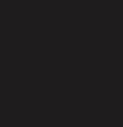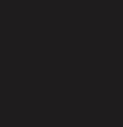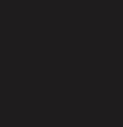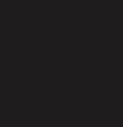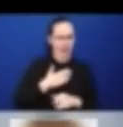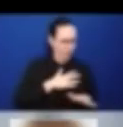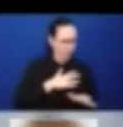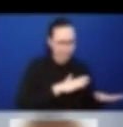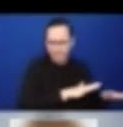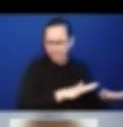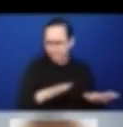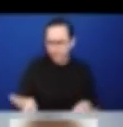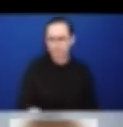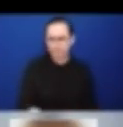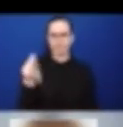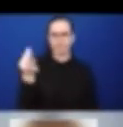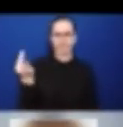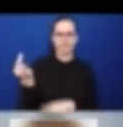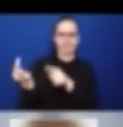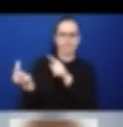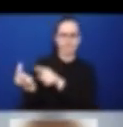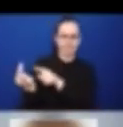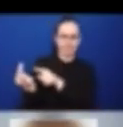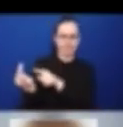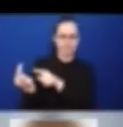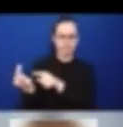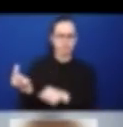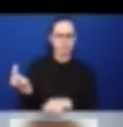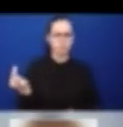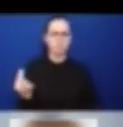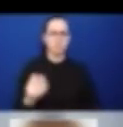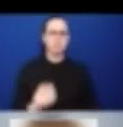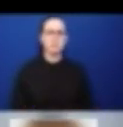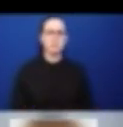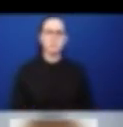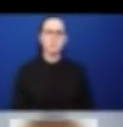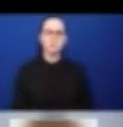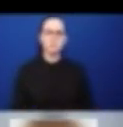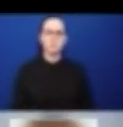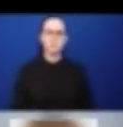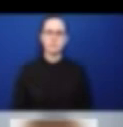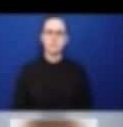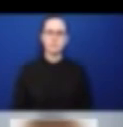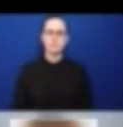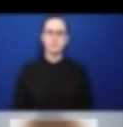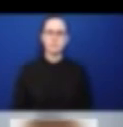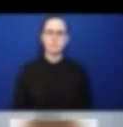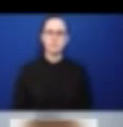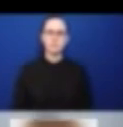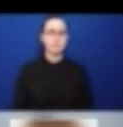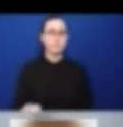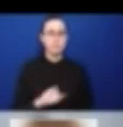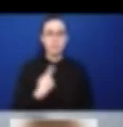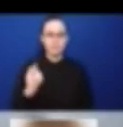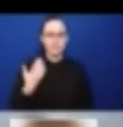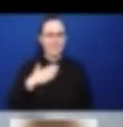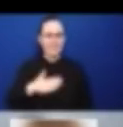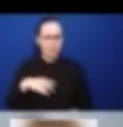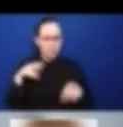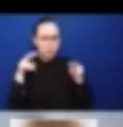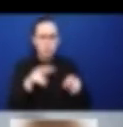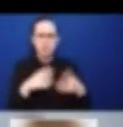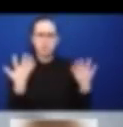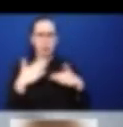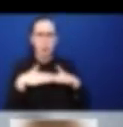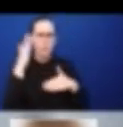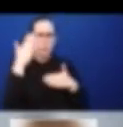I mentioned, we really do need to look forward. And in terms of moving forward, what I'd like to